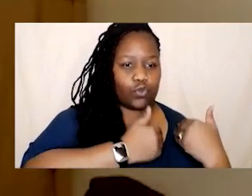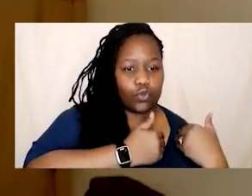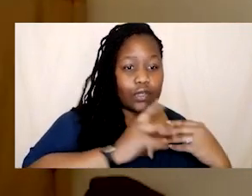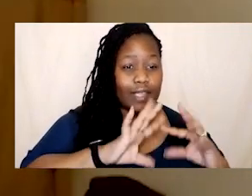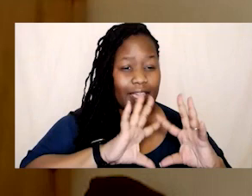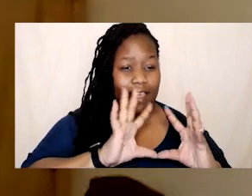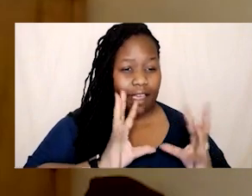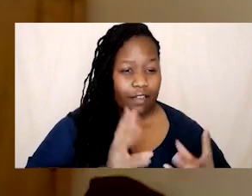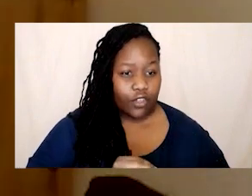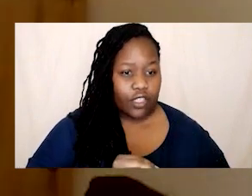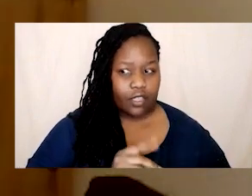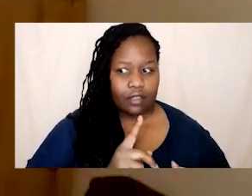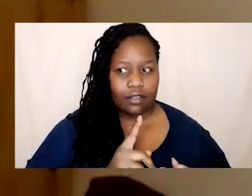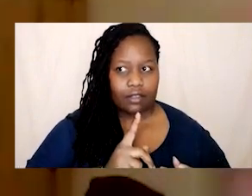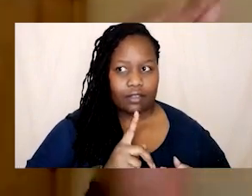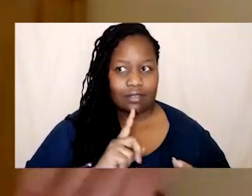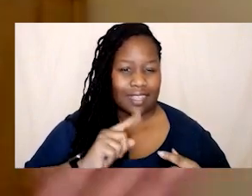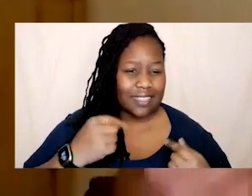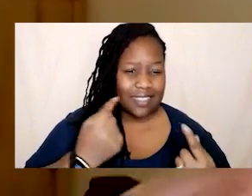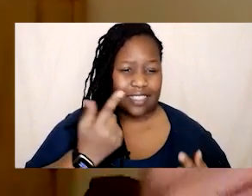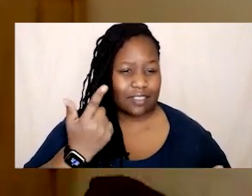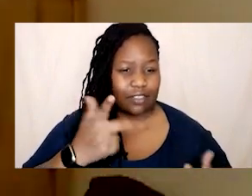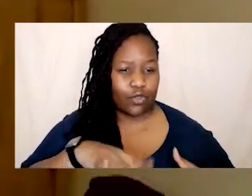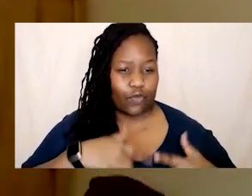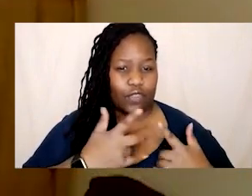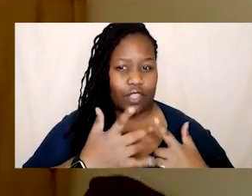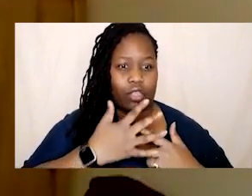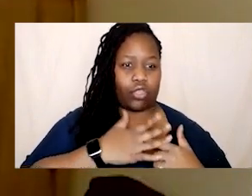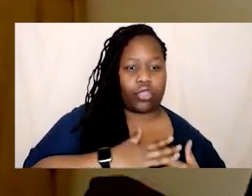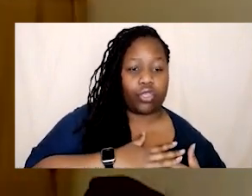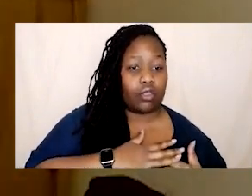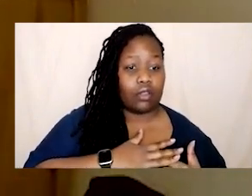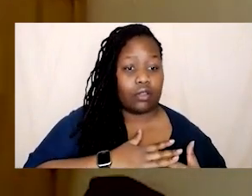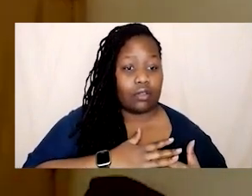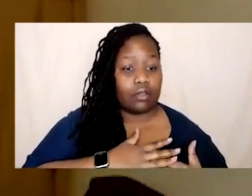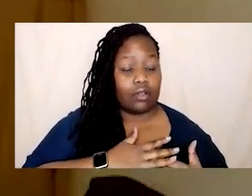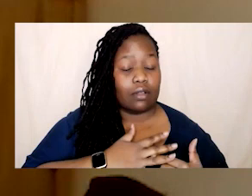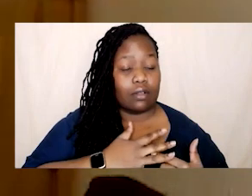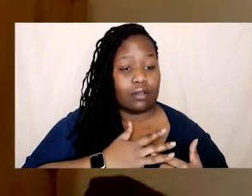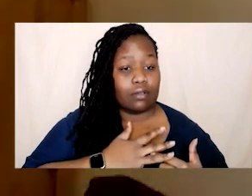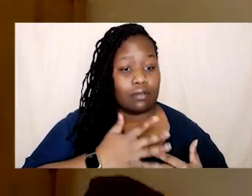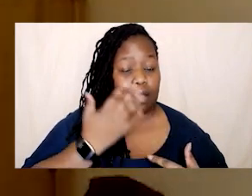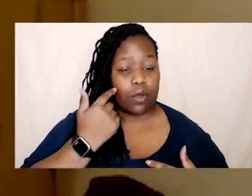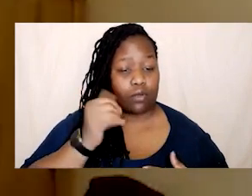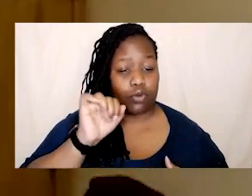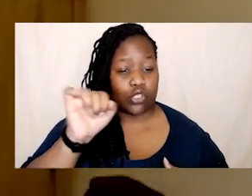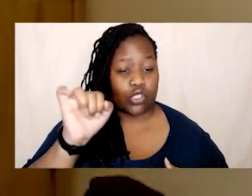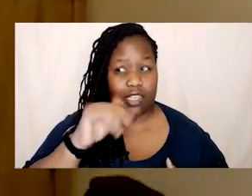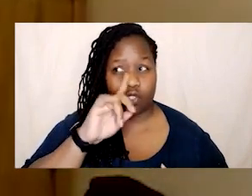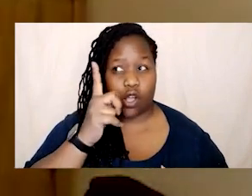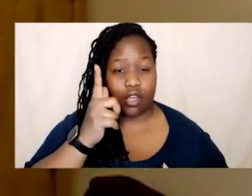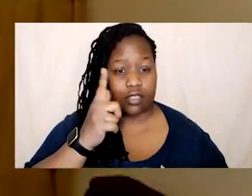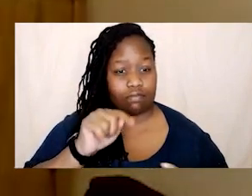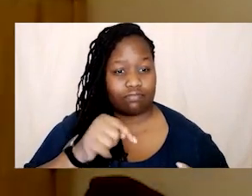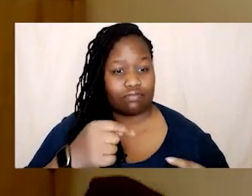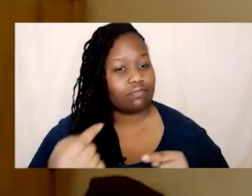until it crushes you until you are crushed by the weight of white supremacy and you can no longer fight um but together linking arms come by